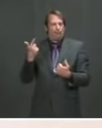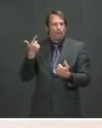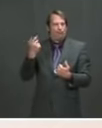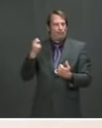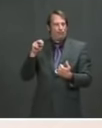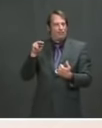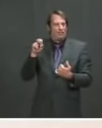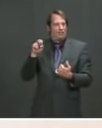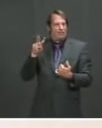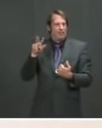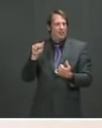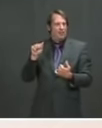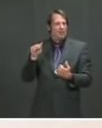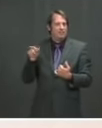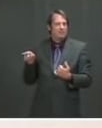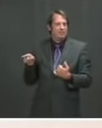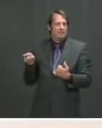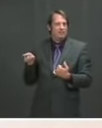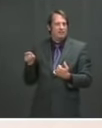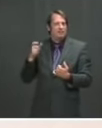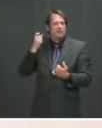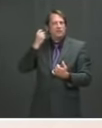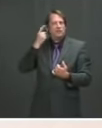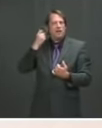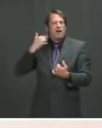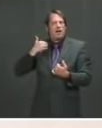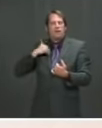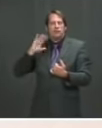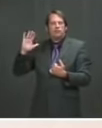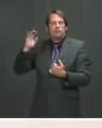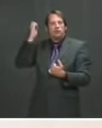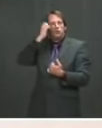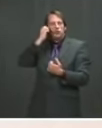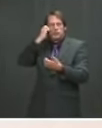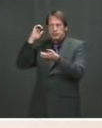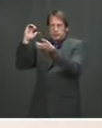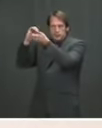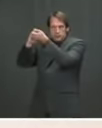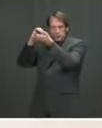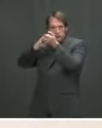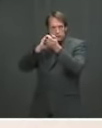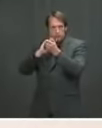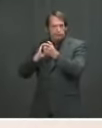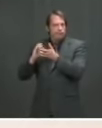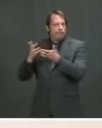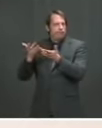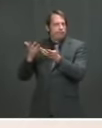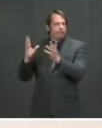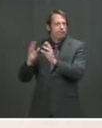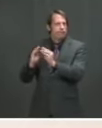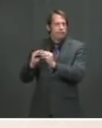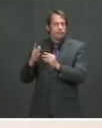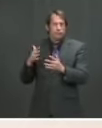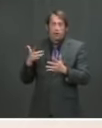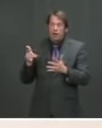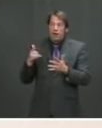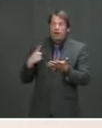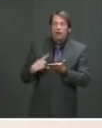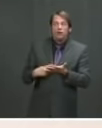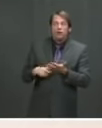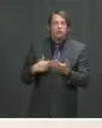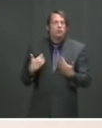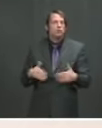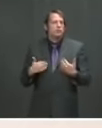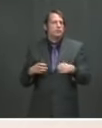our European counterparts and partners. We expect them to have difficult portions. We expect this to be a long